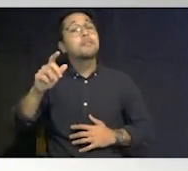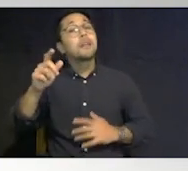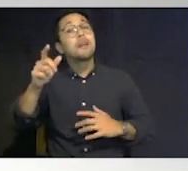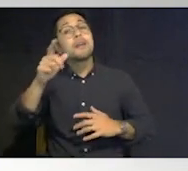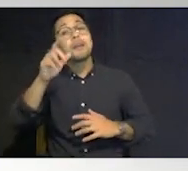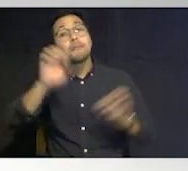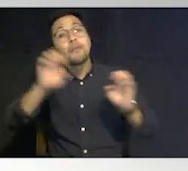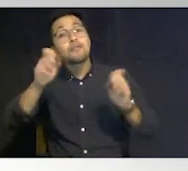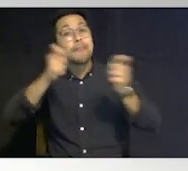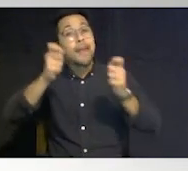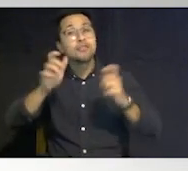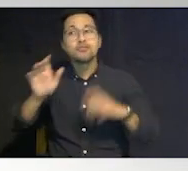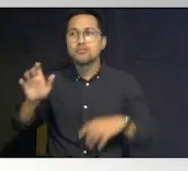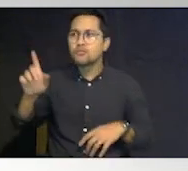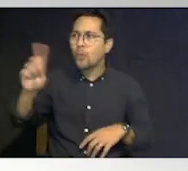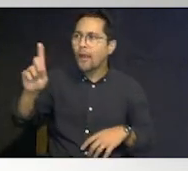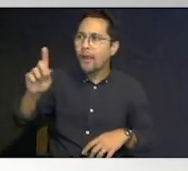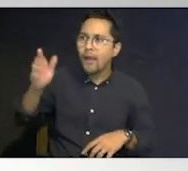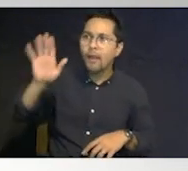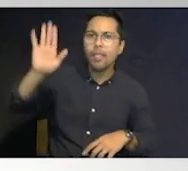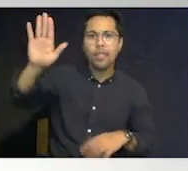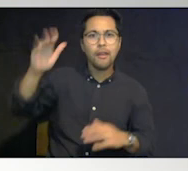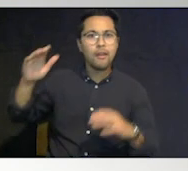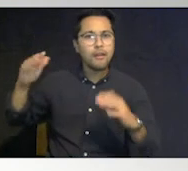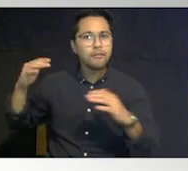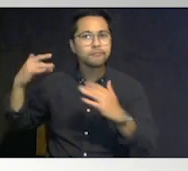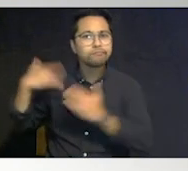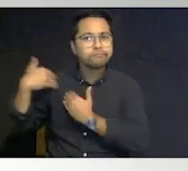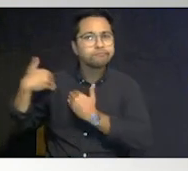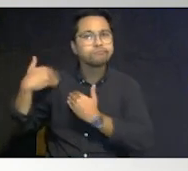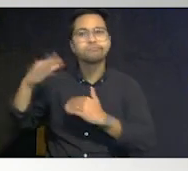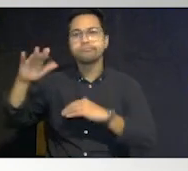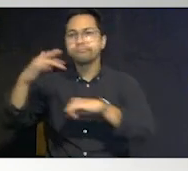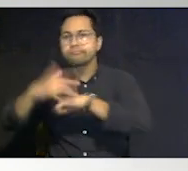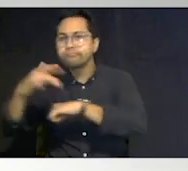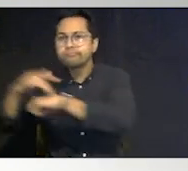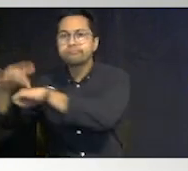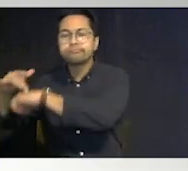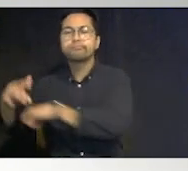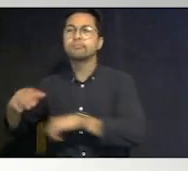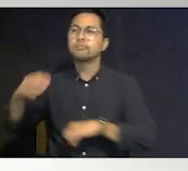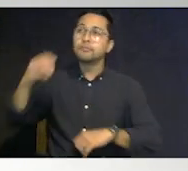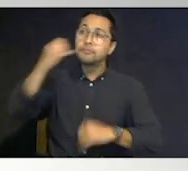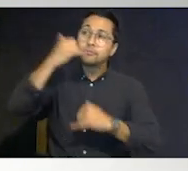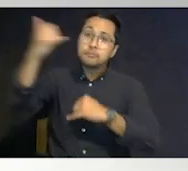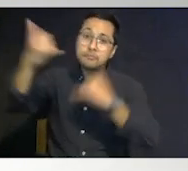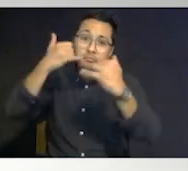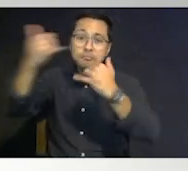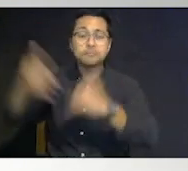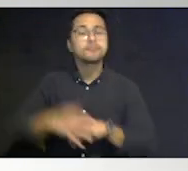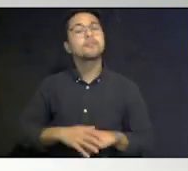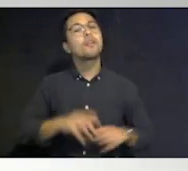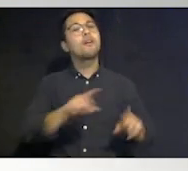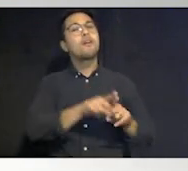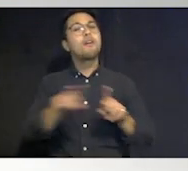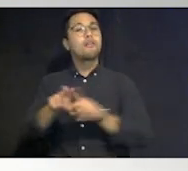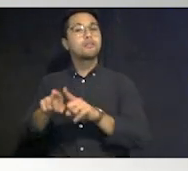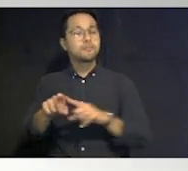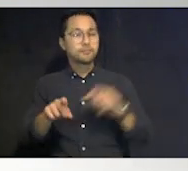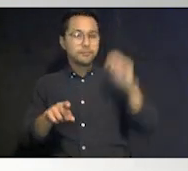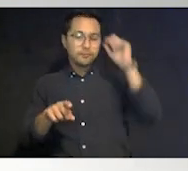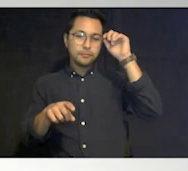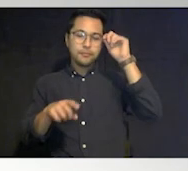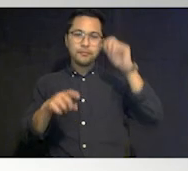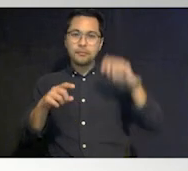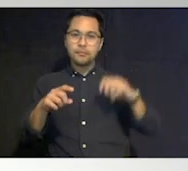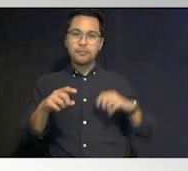and just what their resources and capabilities are and then taking an all hazards approach another good thing you can do